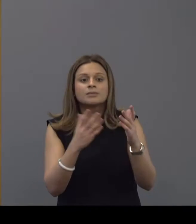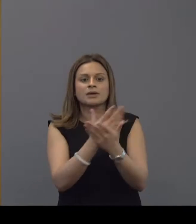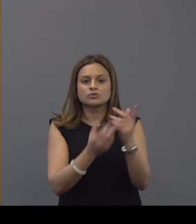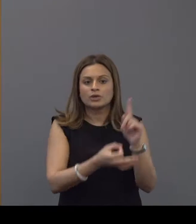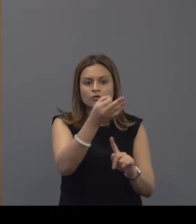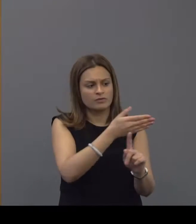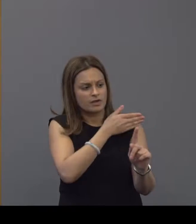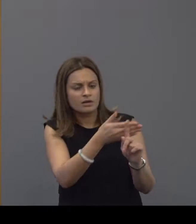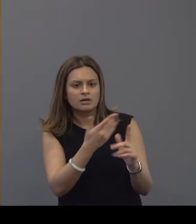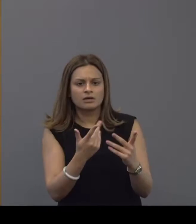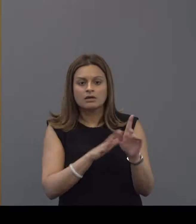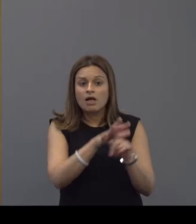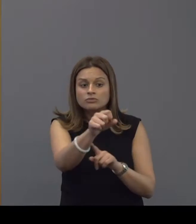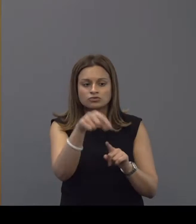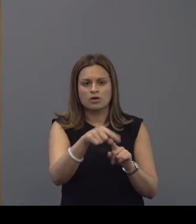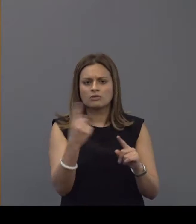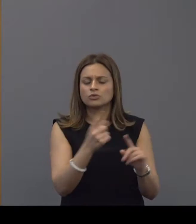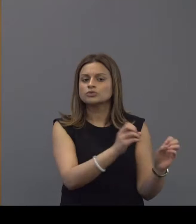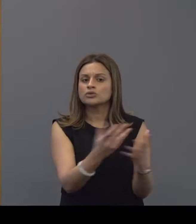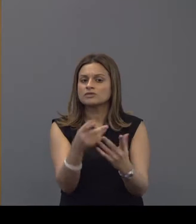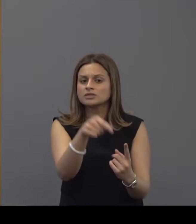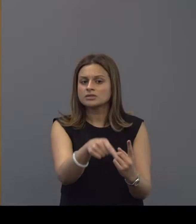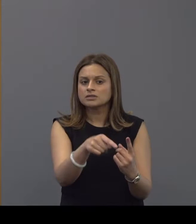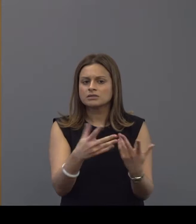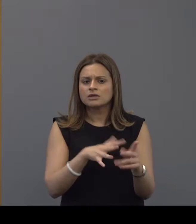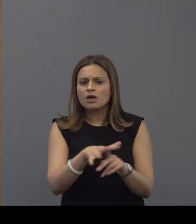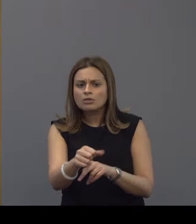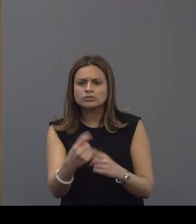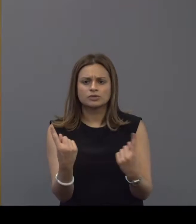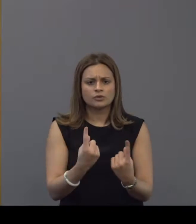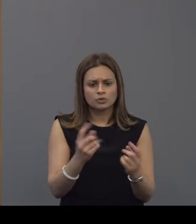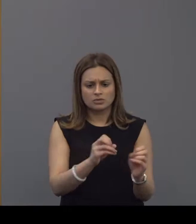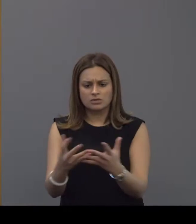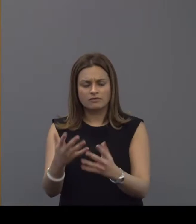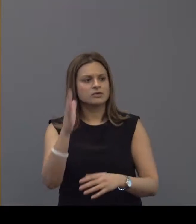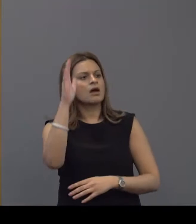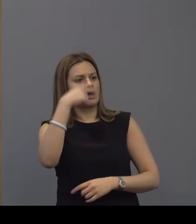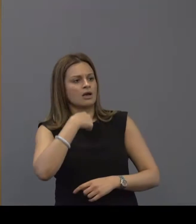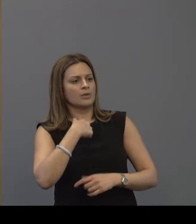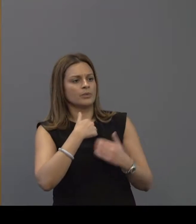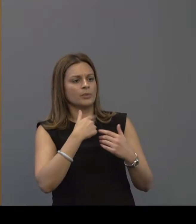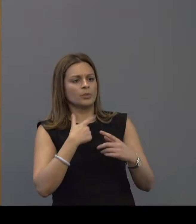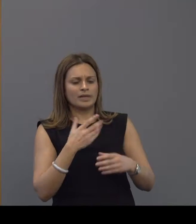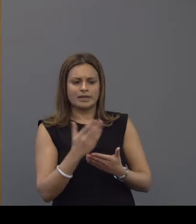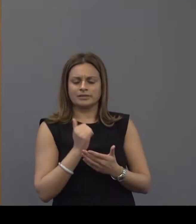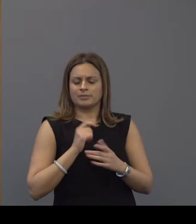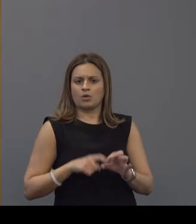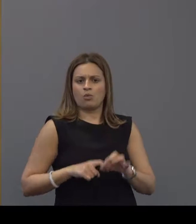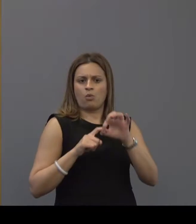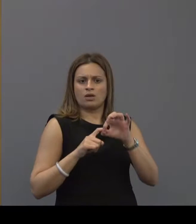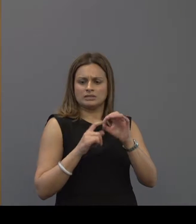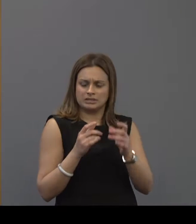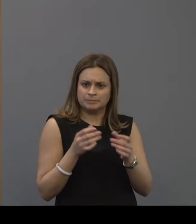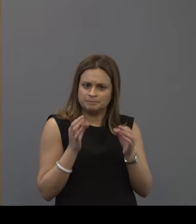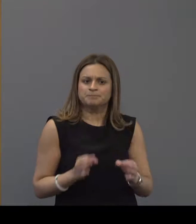improving it's about the culture of the services it's about the culture in those services saying we take we take qualities we could take